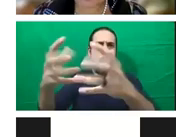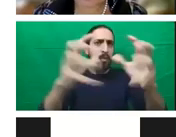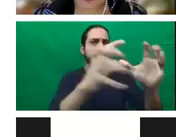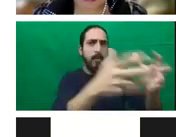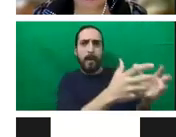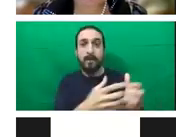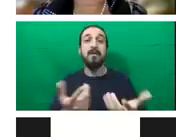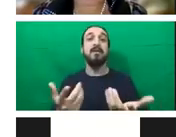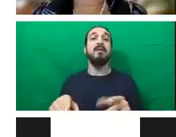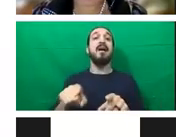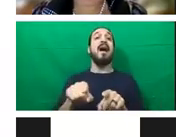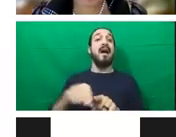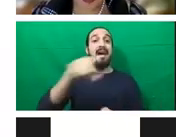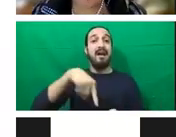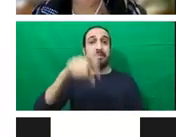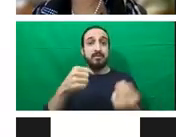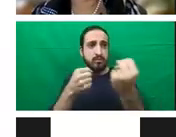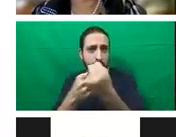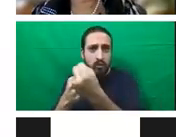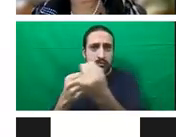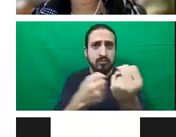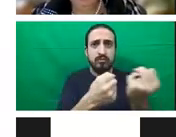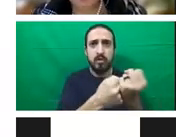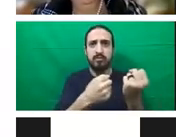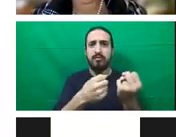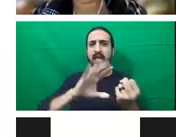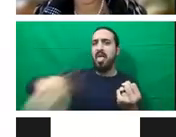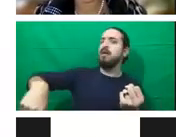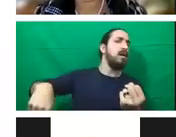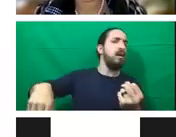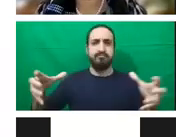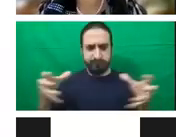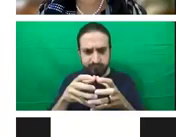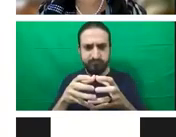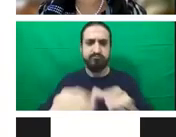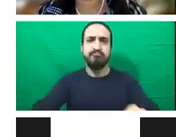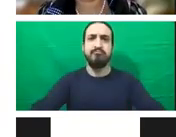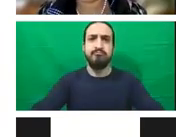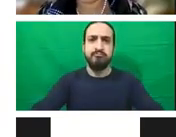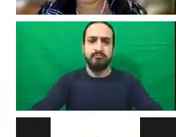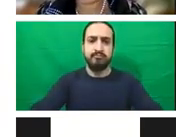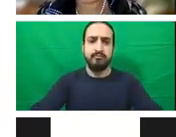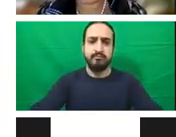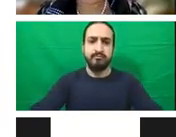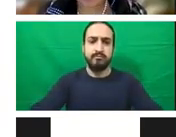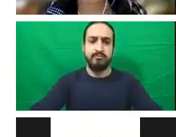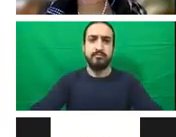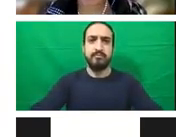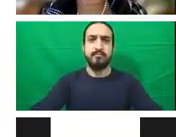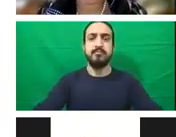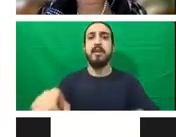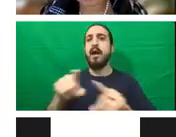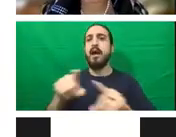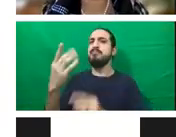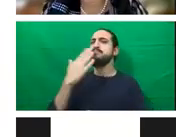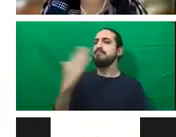Distinguished friends, with the opening segment concluded, and I really thank our two ministers, allow me now to